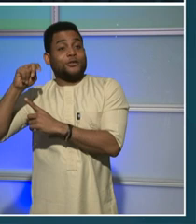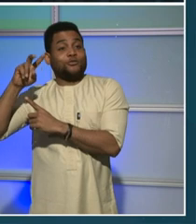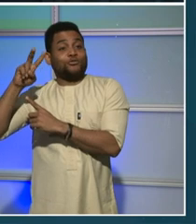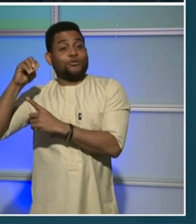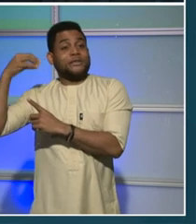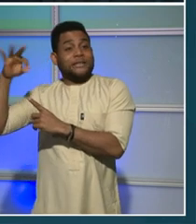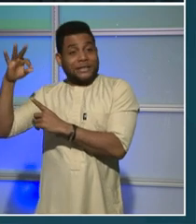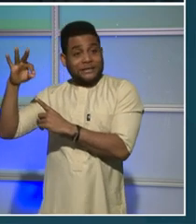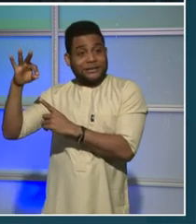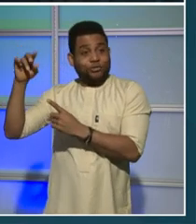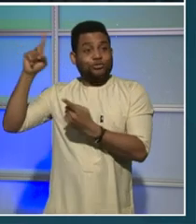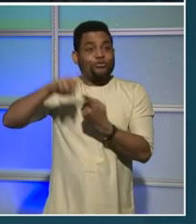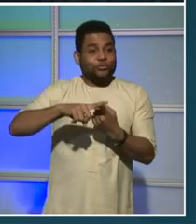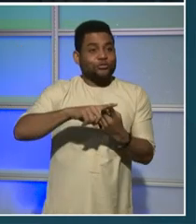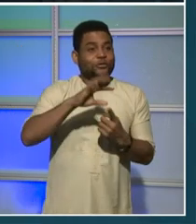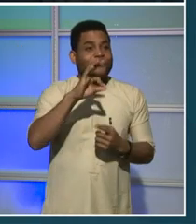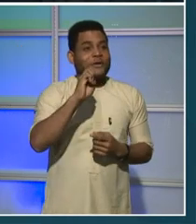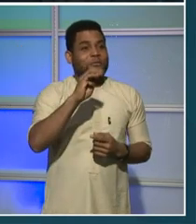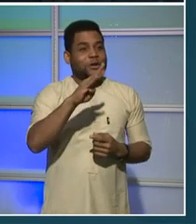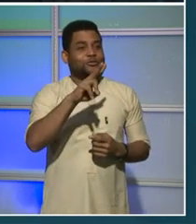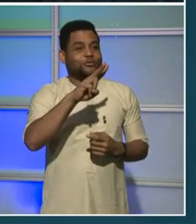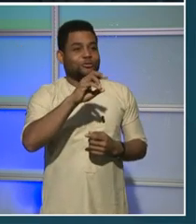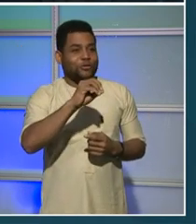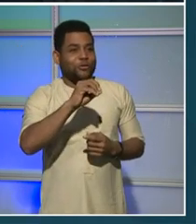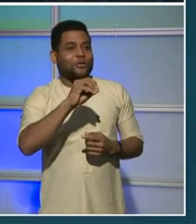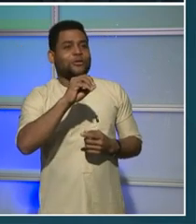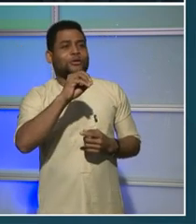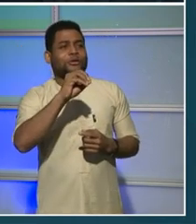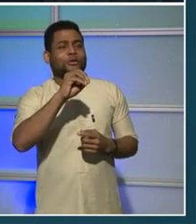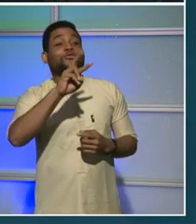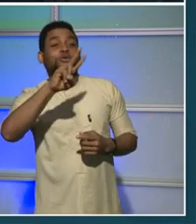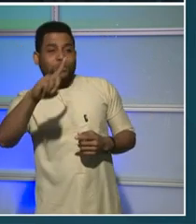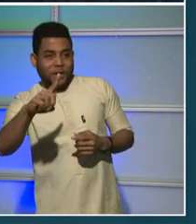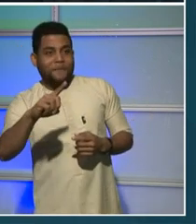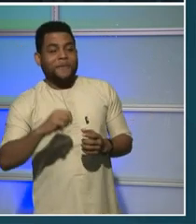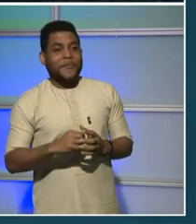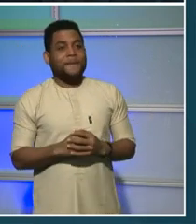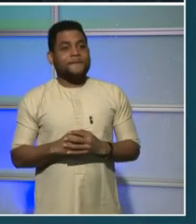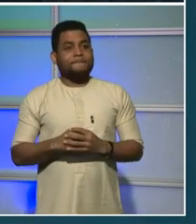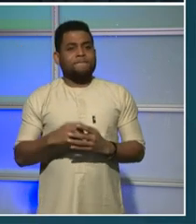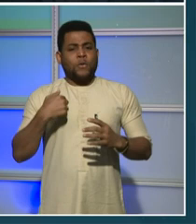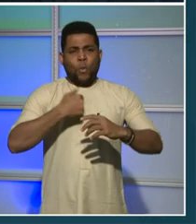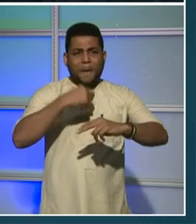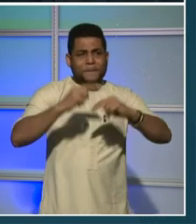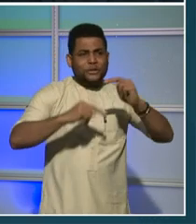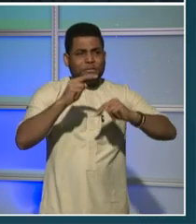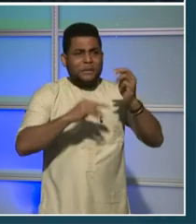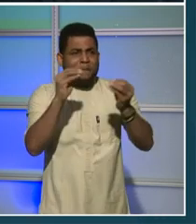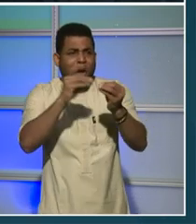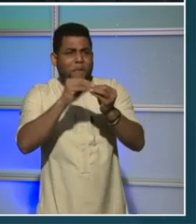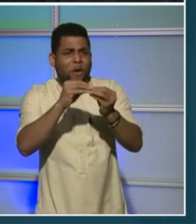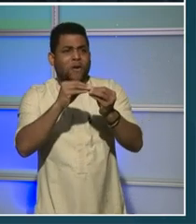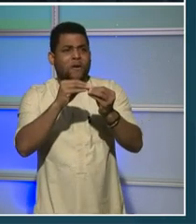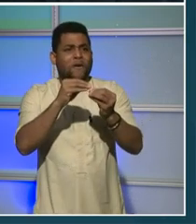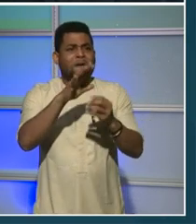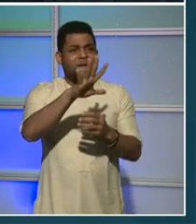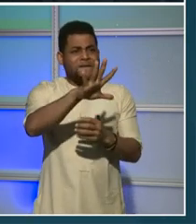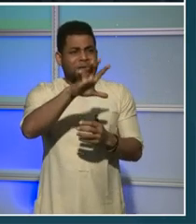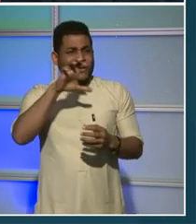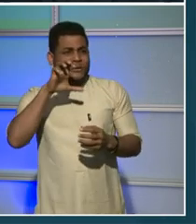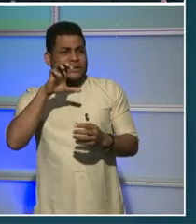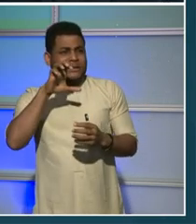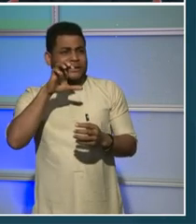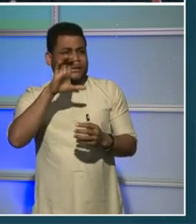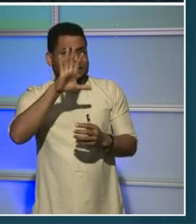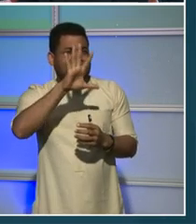,603 net new units, of which 3,590 are affordable. Mayor Bowser's historic